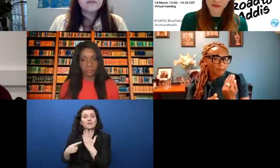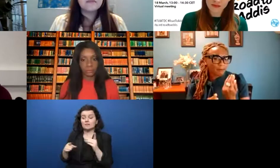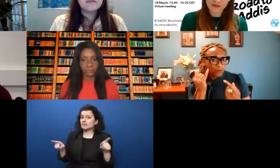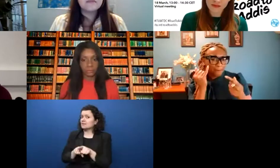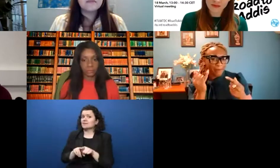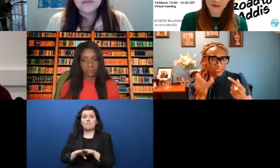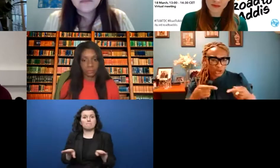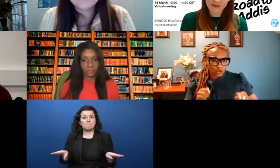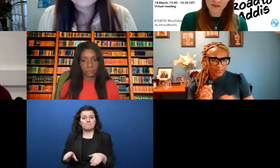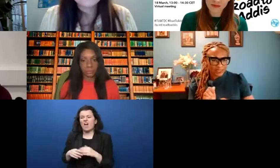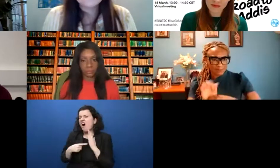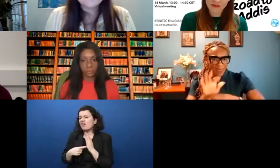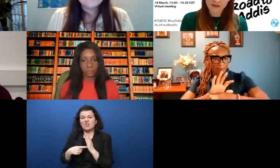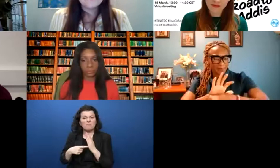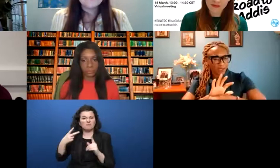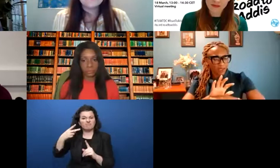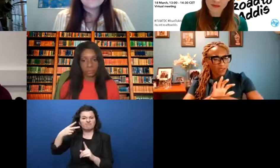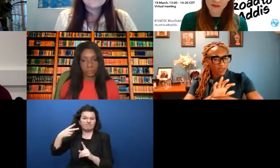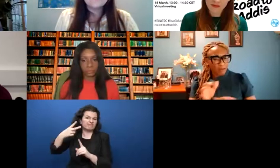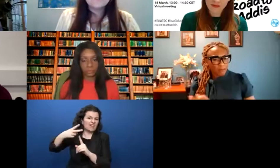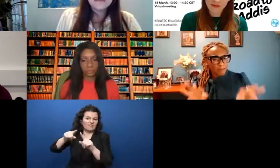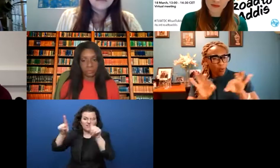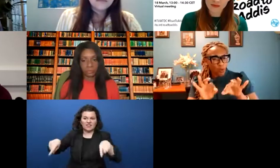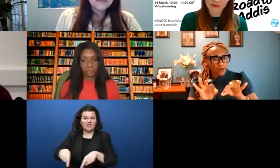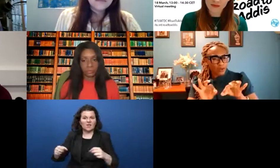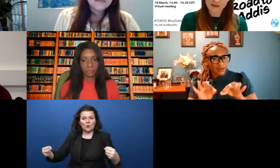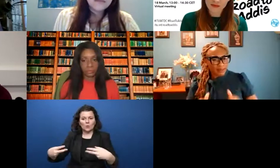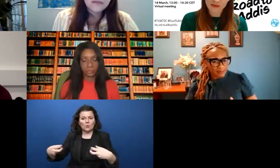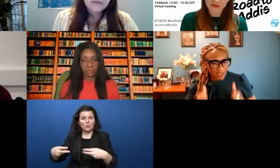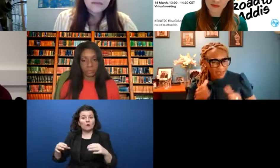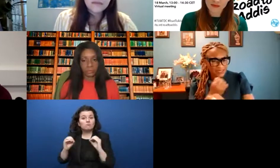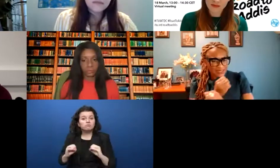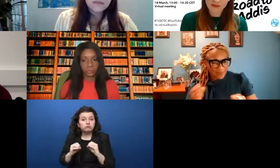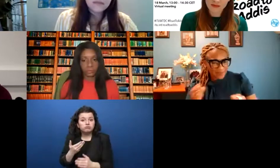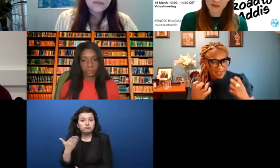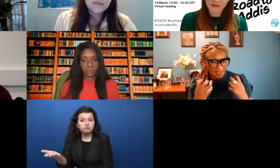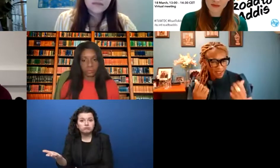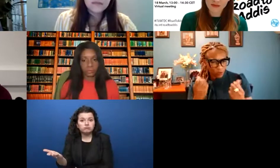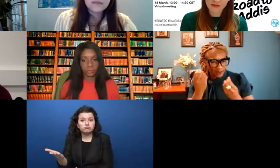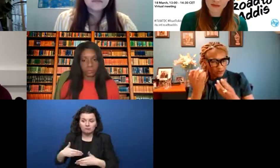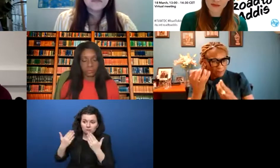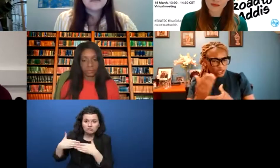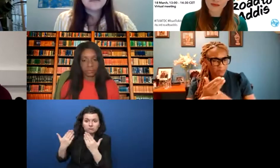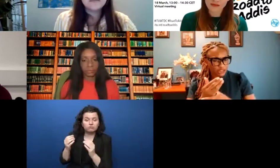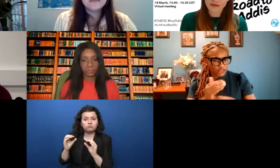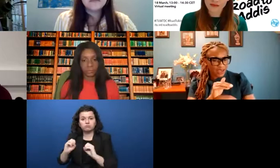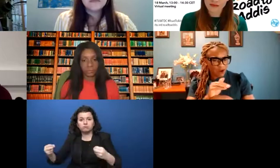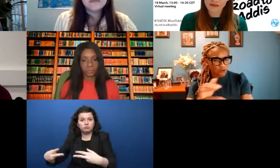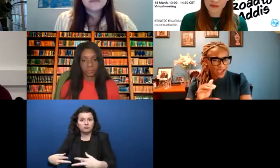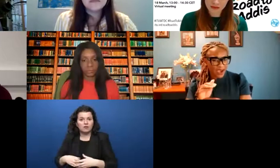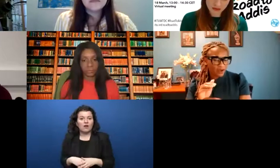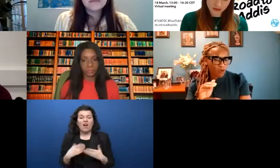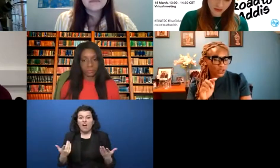still no captioning on television programs there. So, imagine during the pandemic, life-saving health